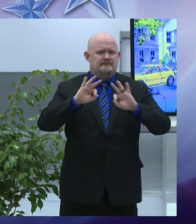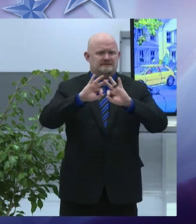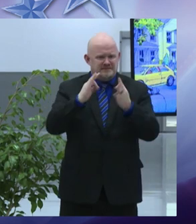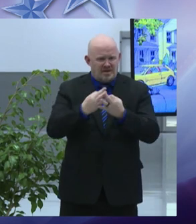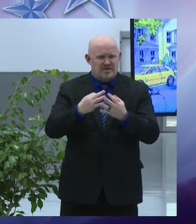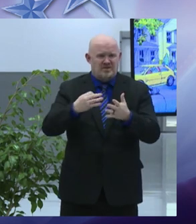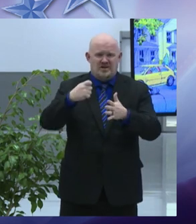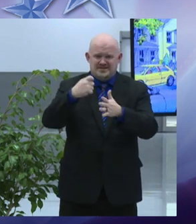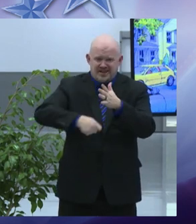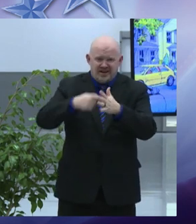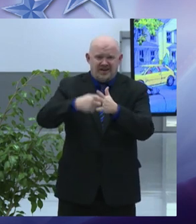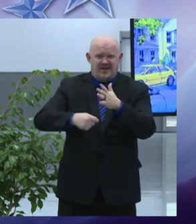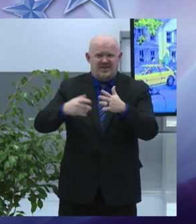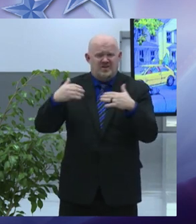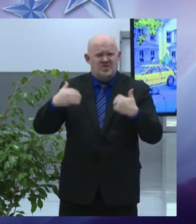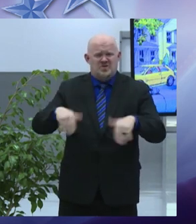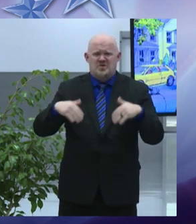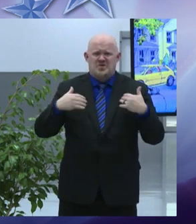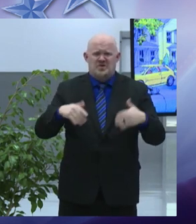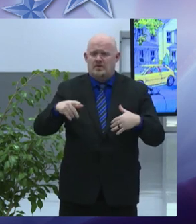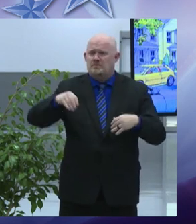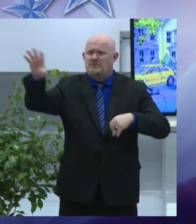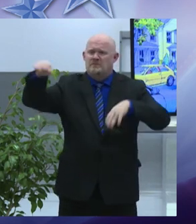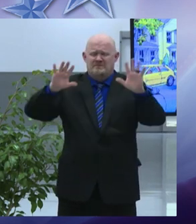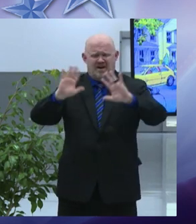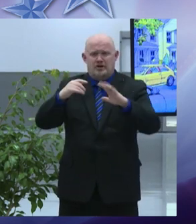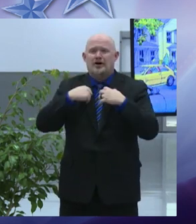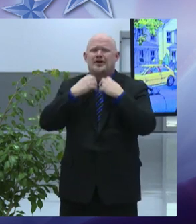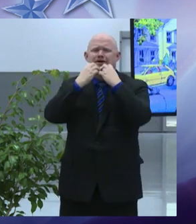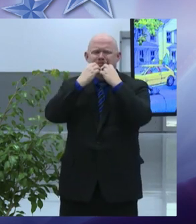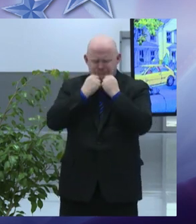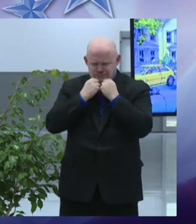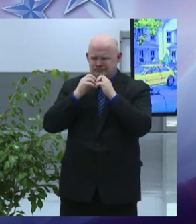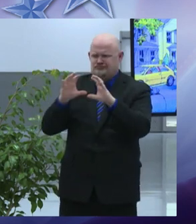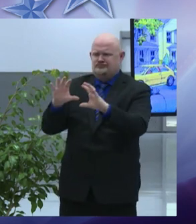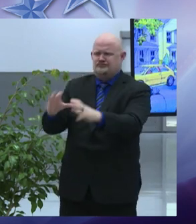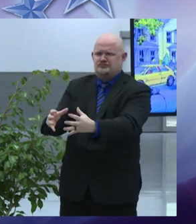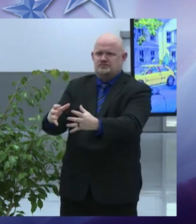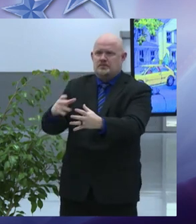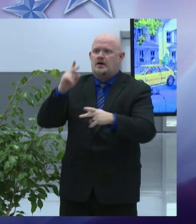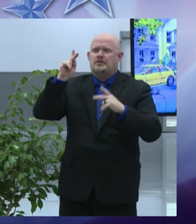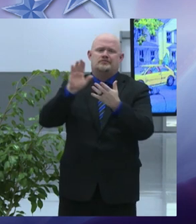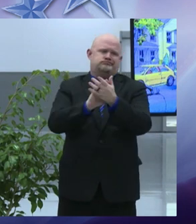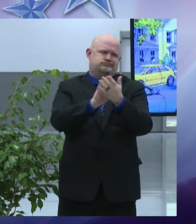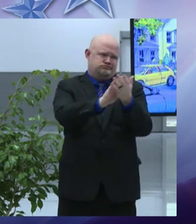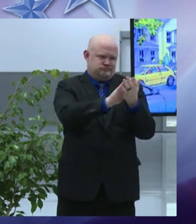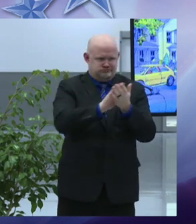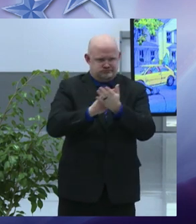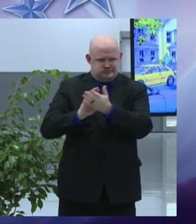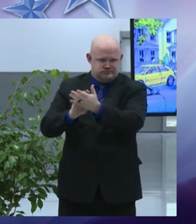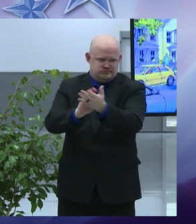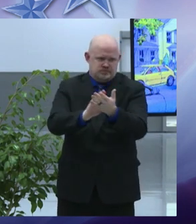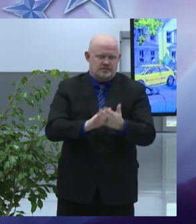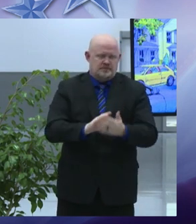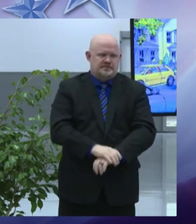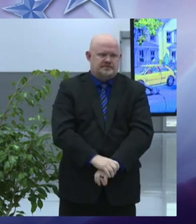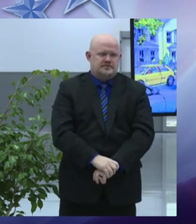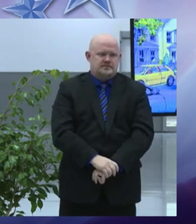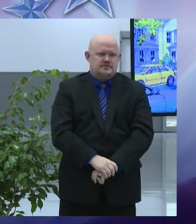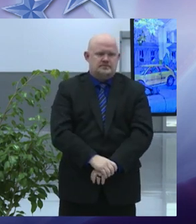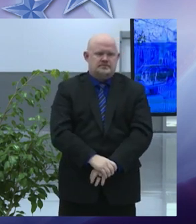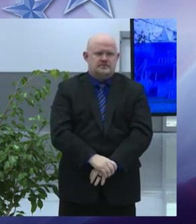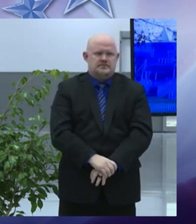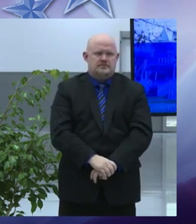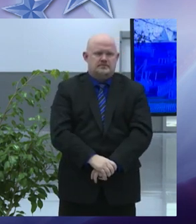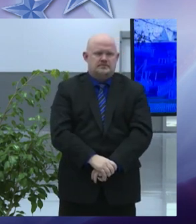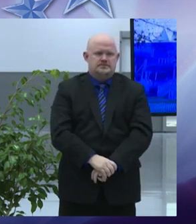love and call home around